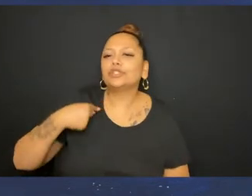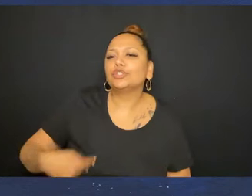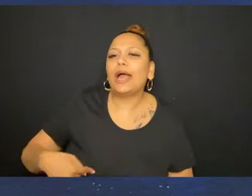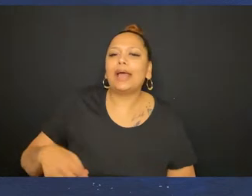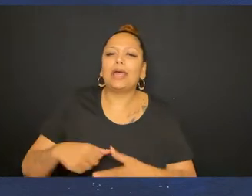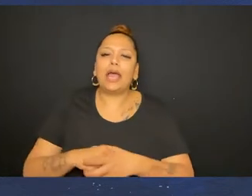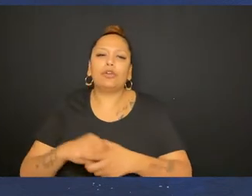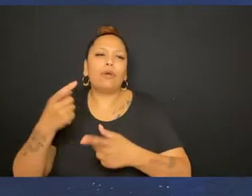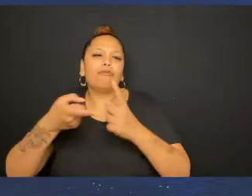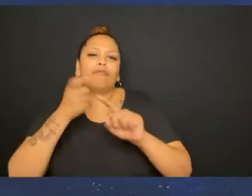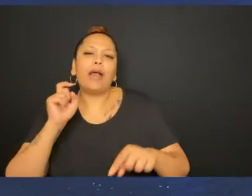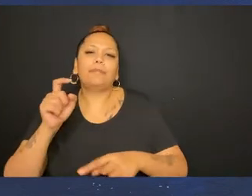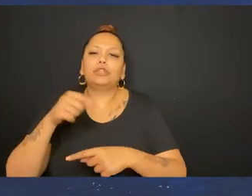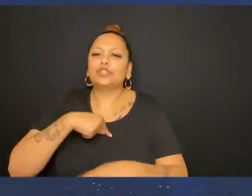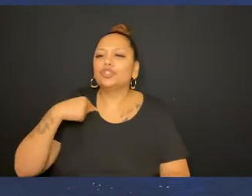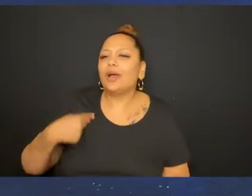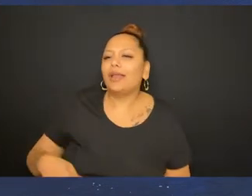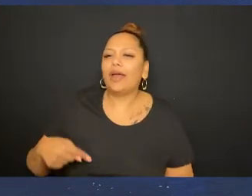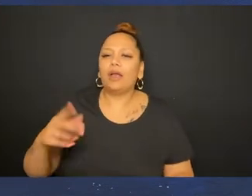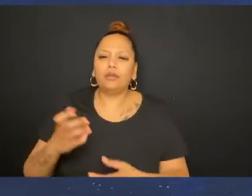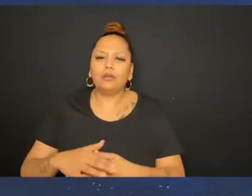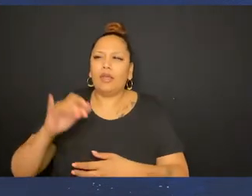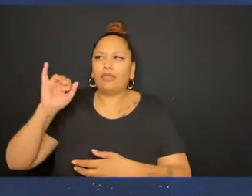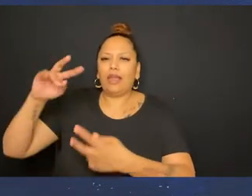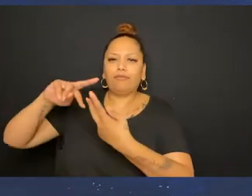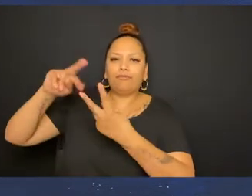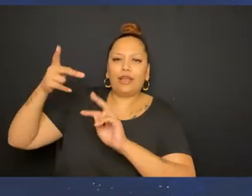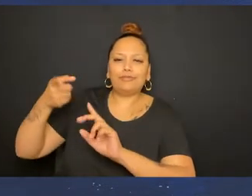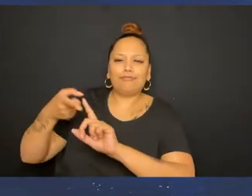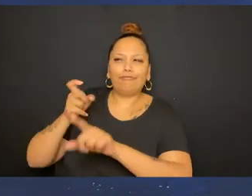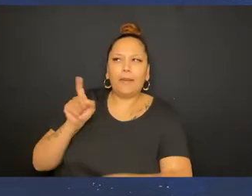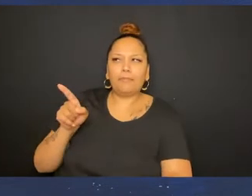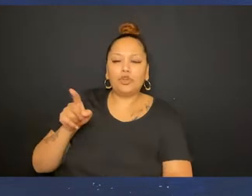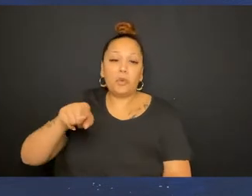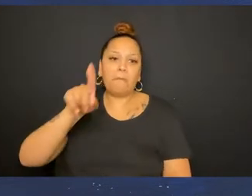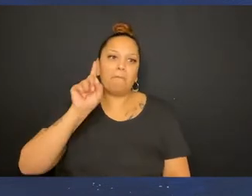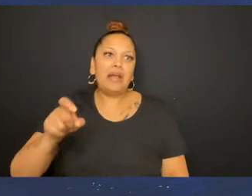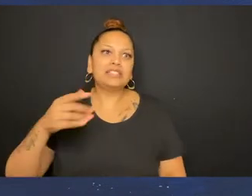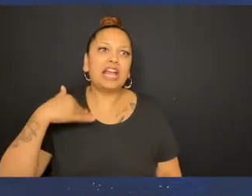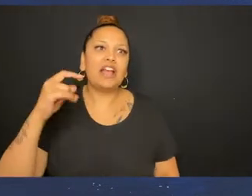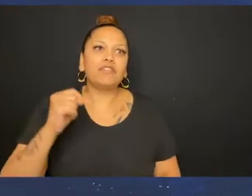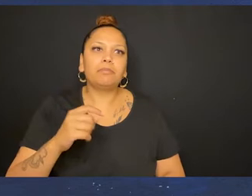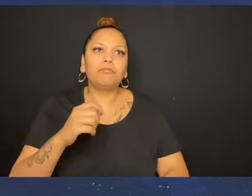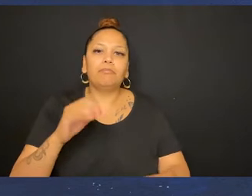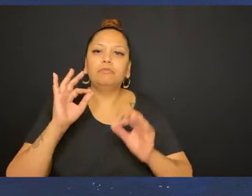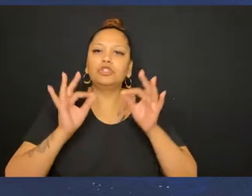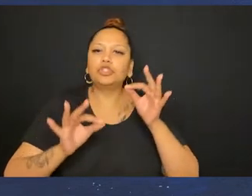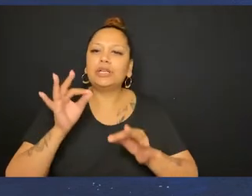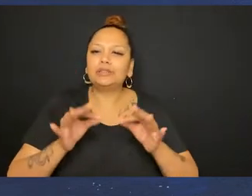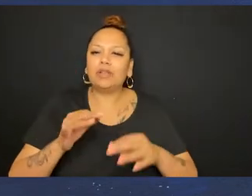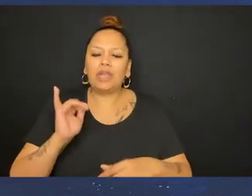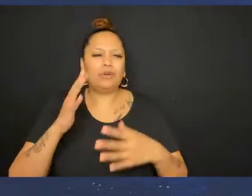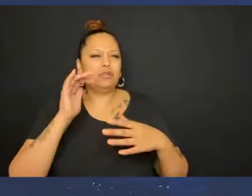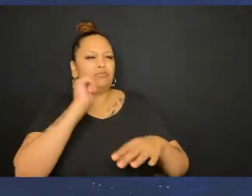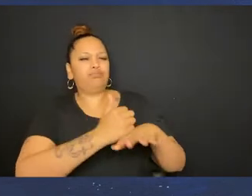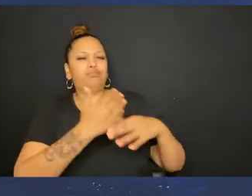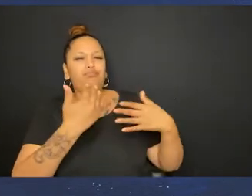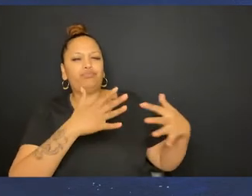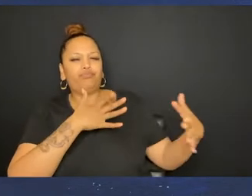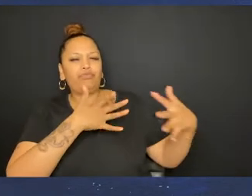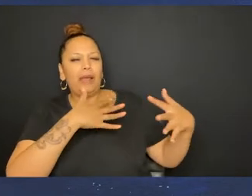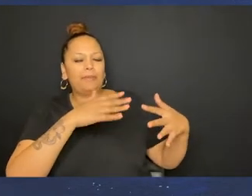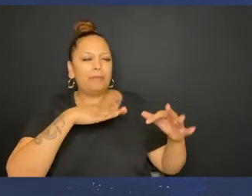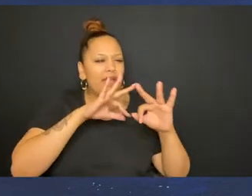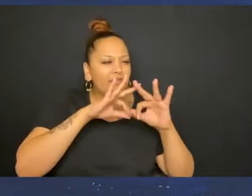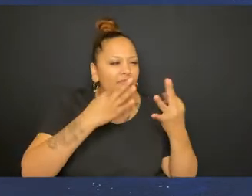like Oh, you must be Chinese as well And you must be coming from China And that's where the virus is from So you must have it